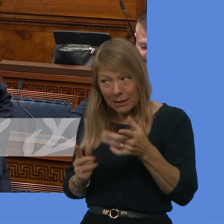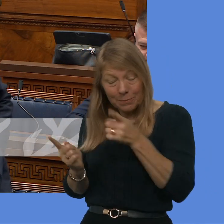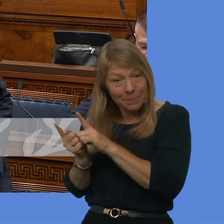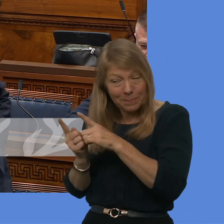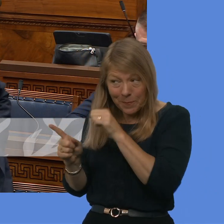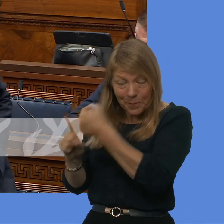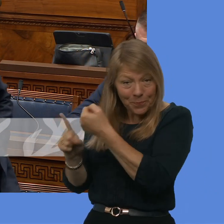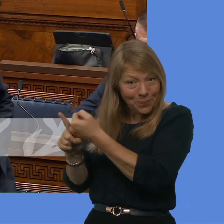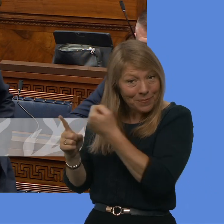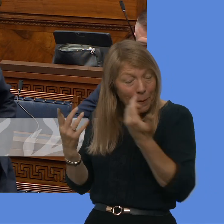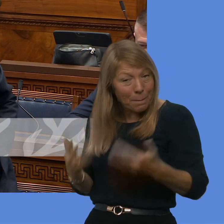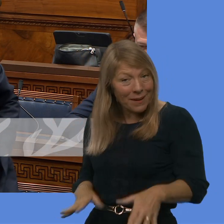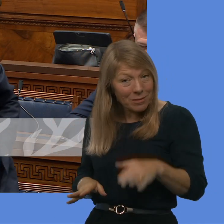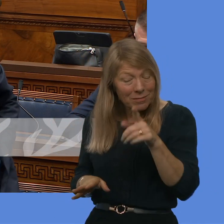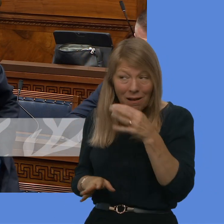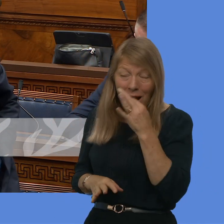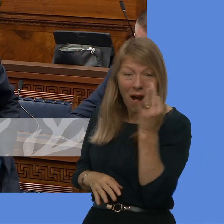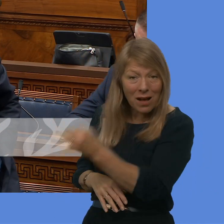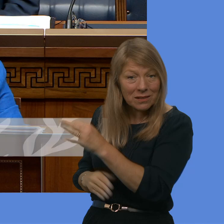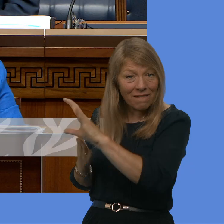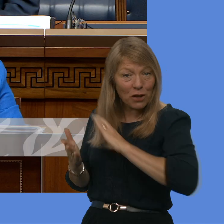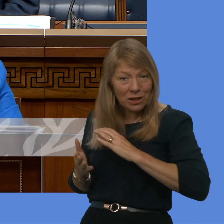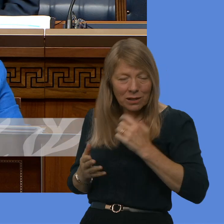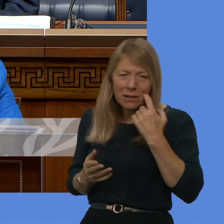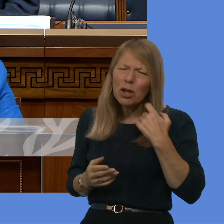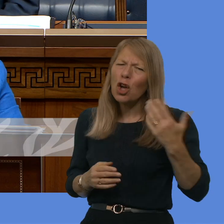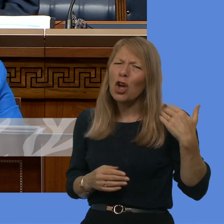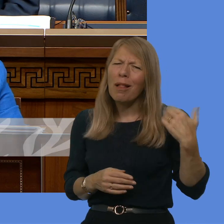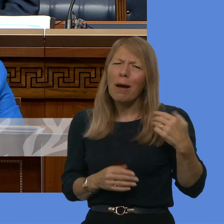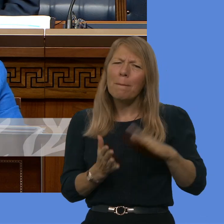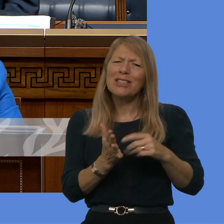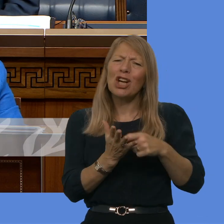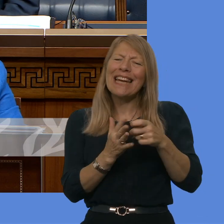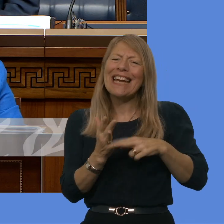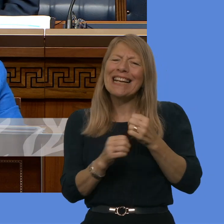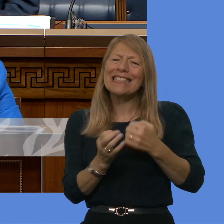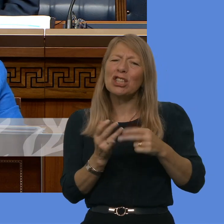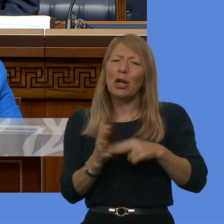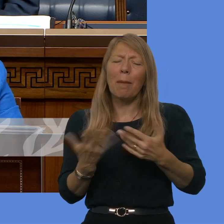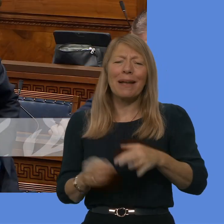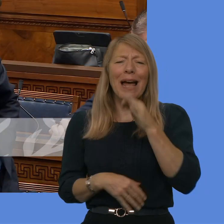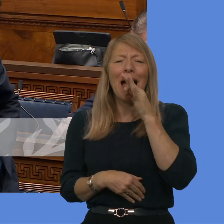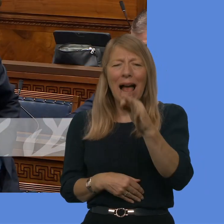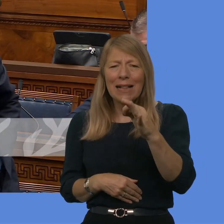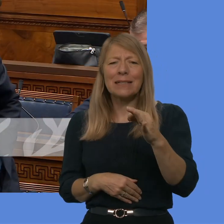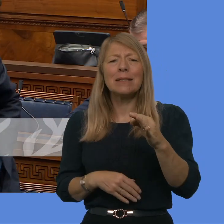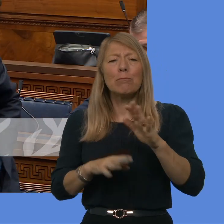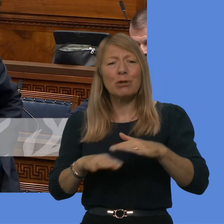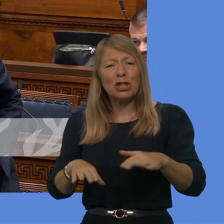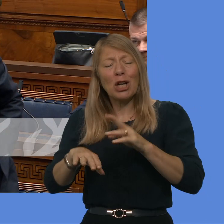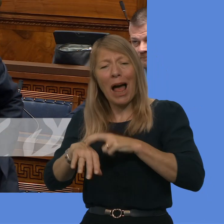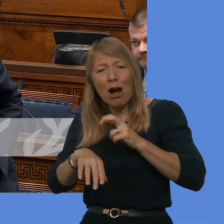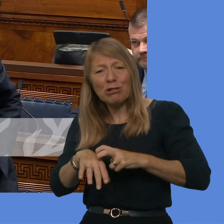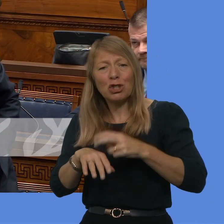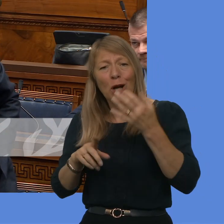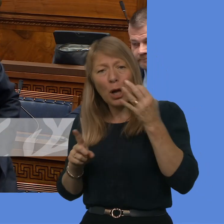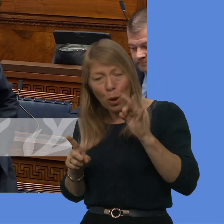First Minister, had made to the UK Government. Earlier on, Mr Kingston asked you about the importance of the East West Council and the British-Irish Council. Have you used that or any